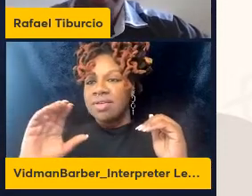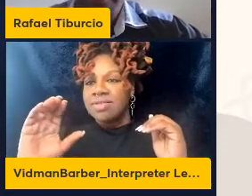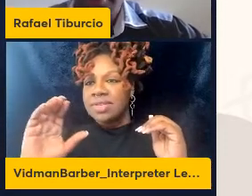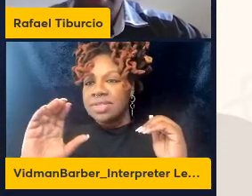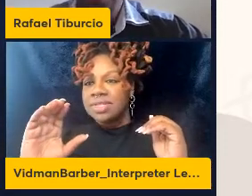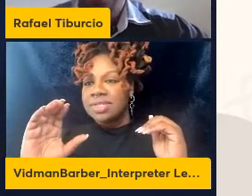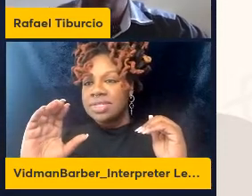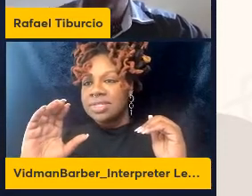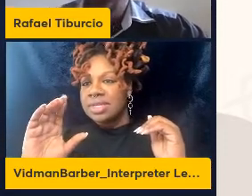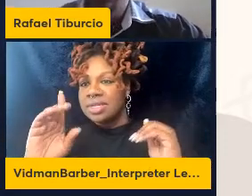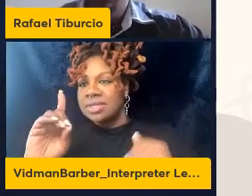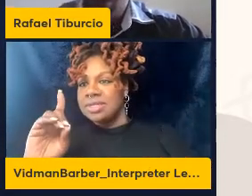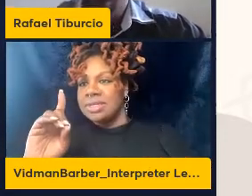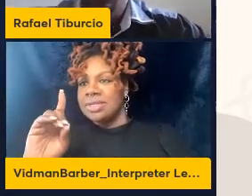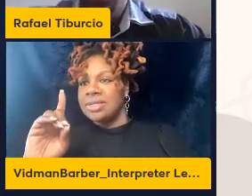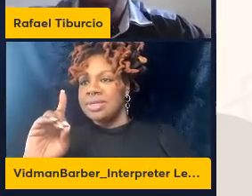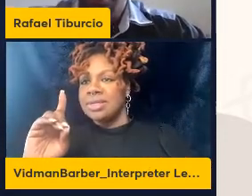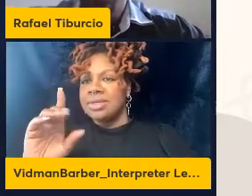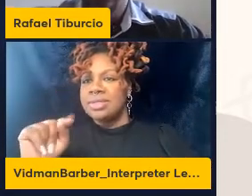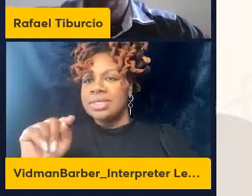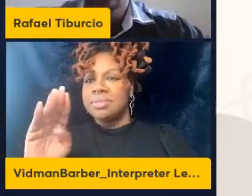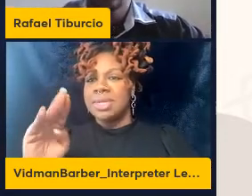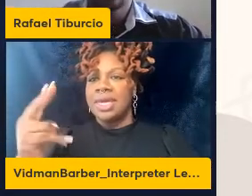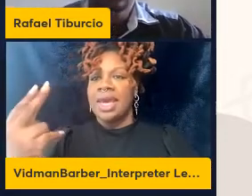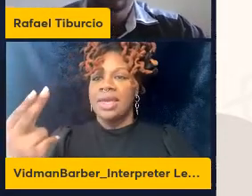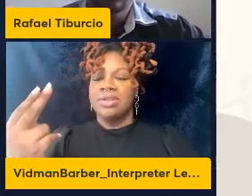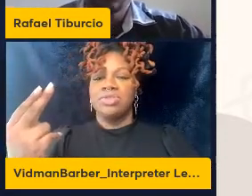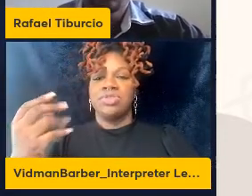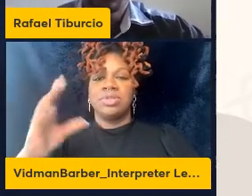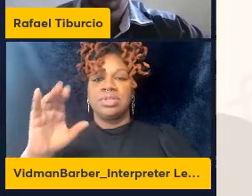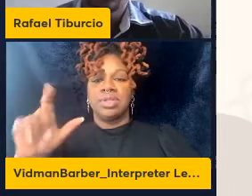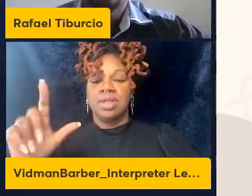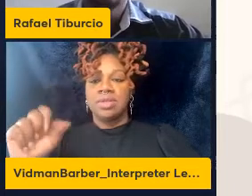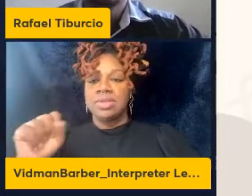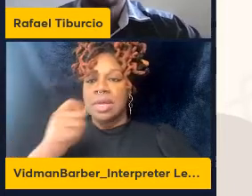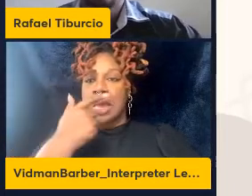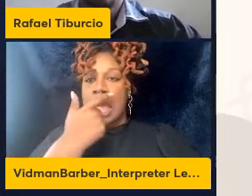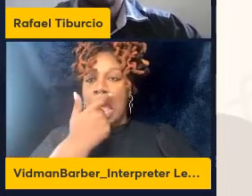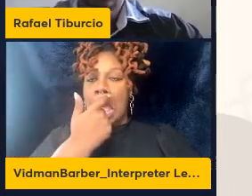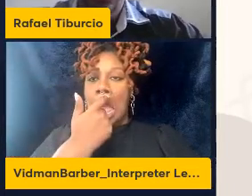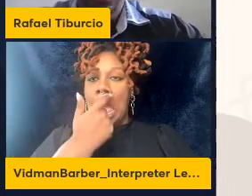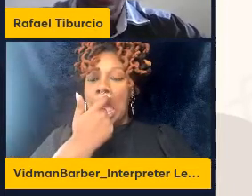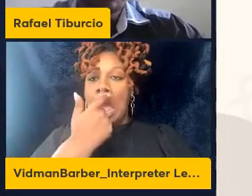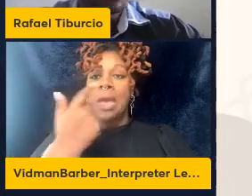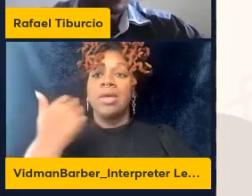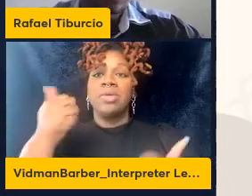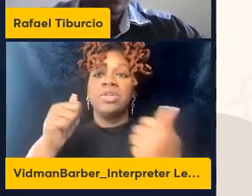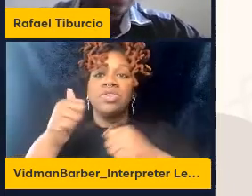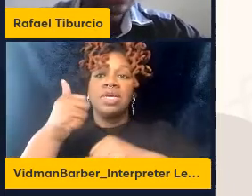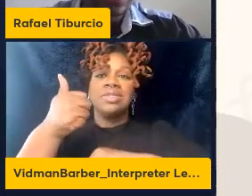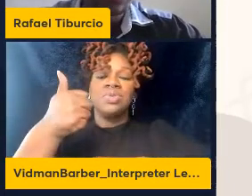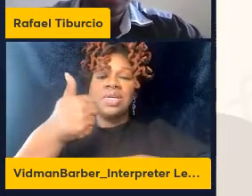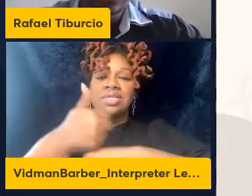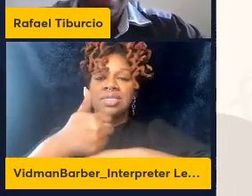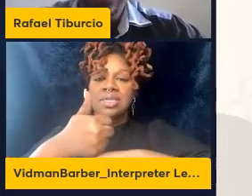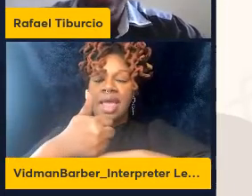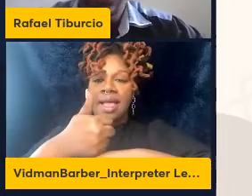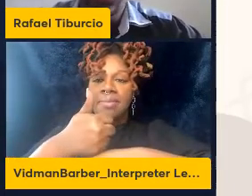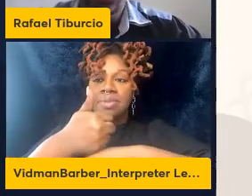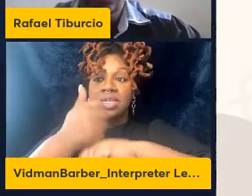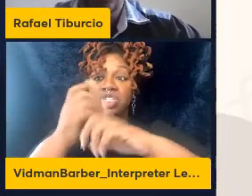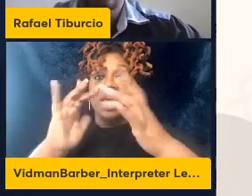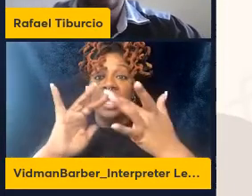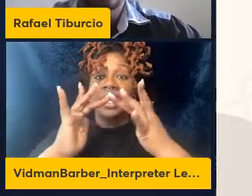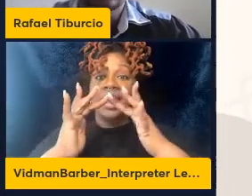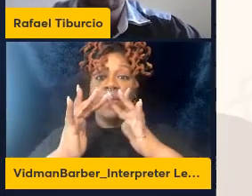B before and after the initiation of treatment then we try to establish a network analysis